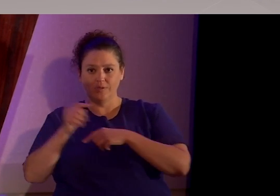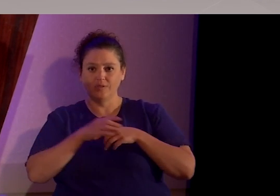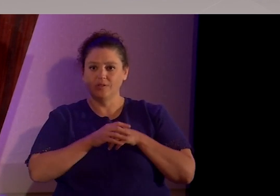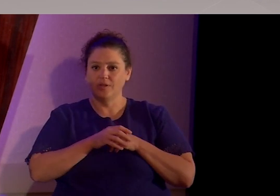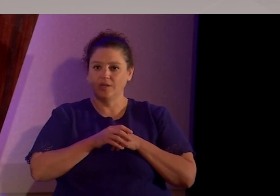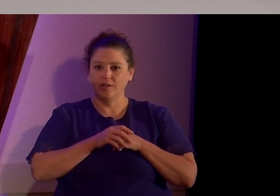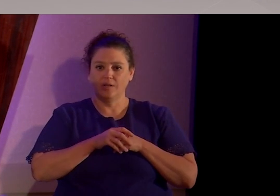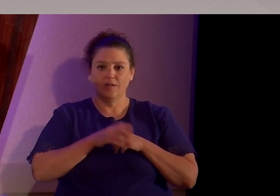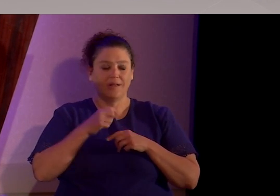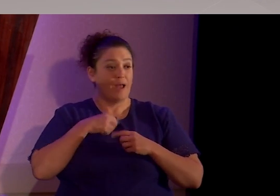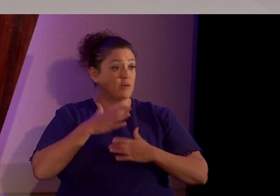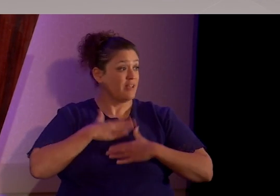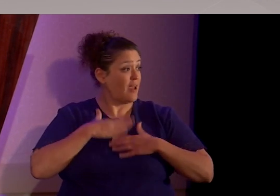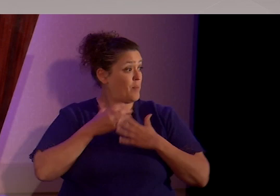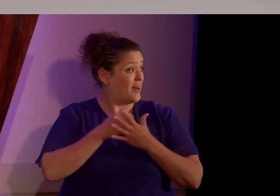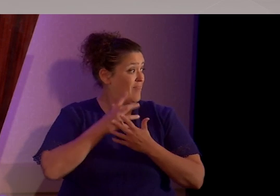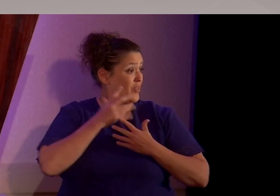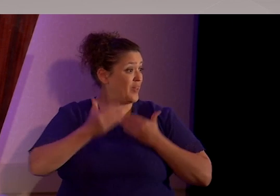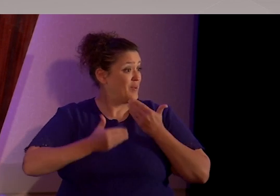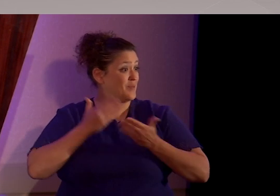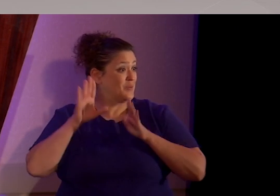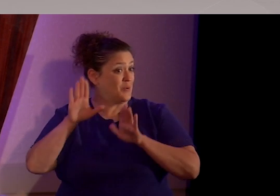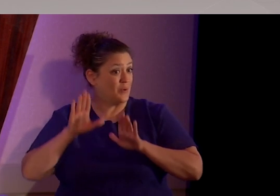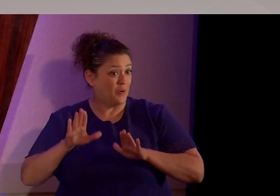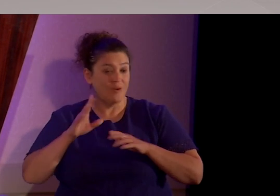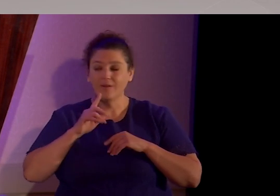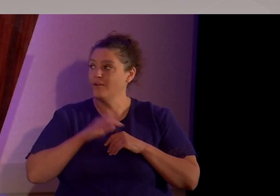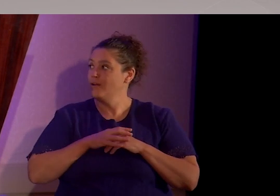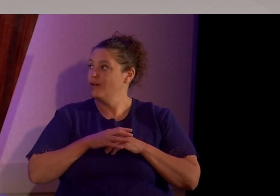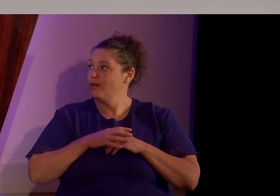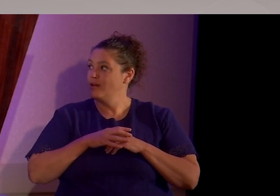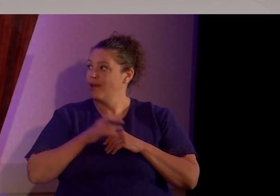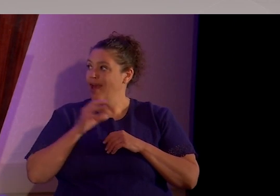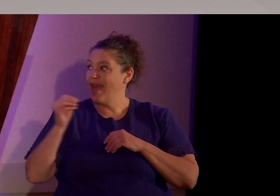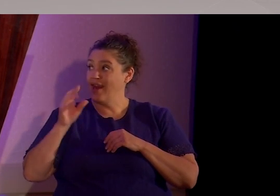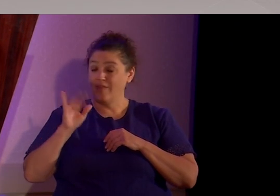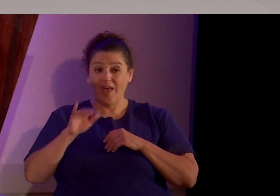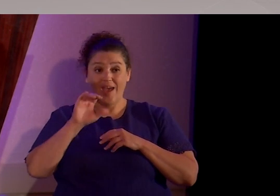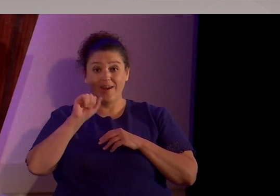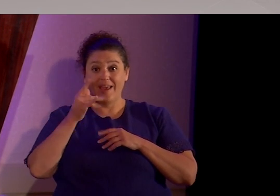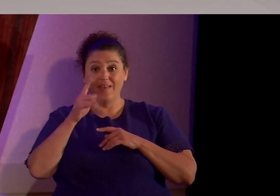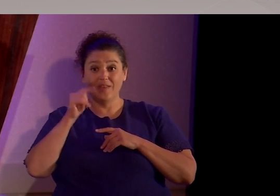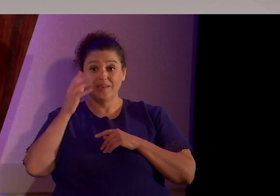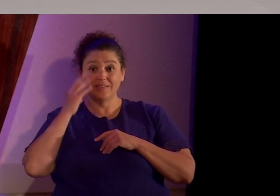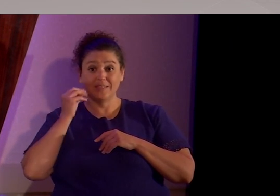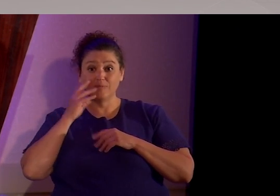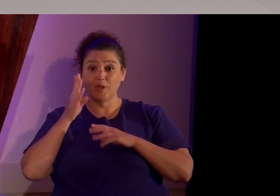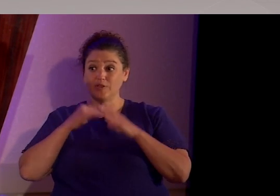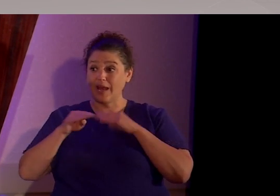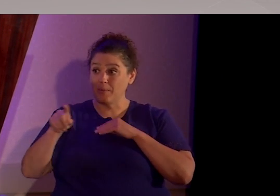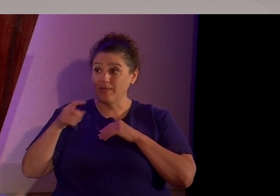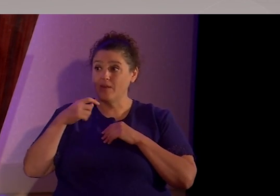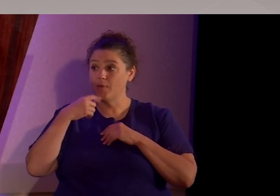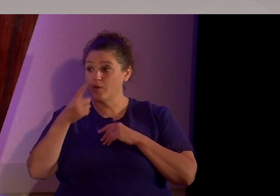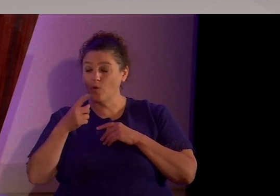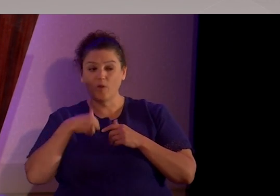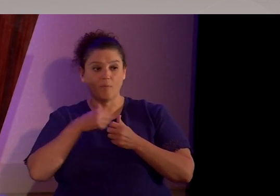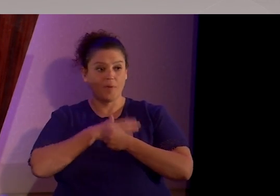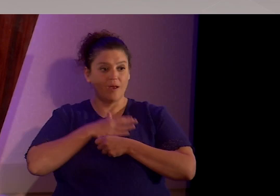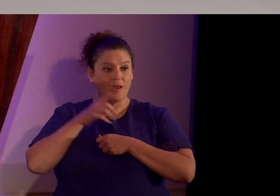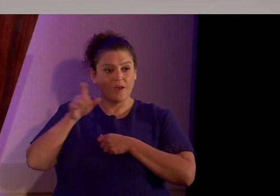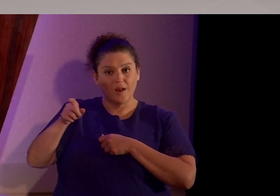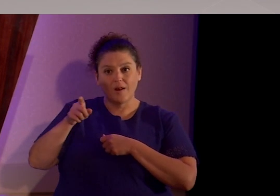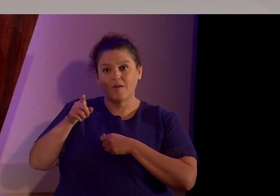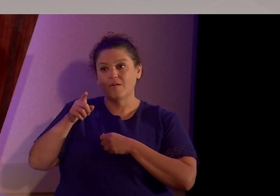everything was going great. And I emailed The Atheist Experience to say, oh, I love your show. It made me come out as an